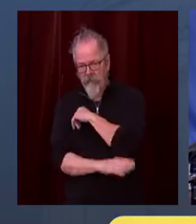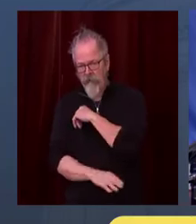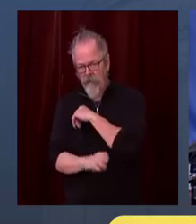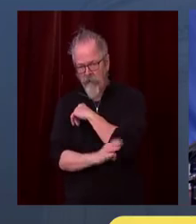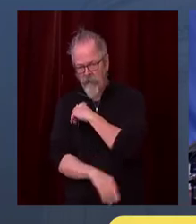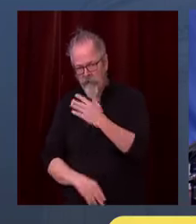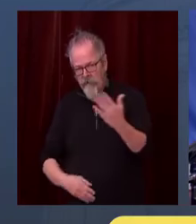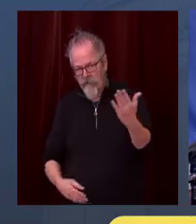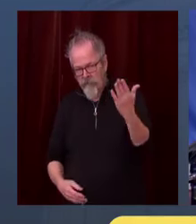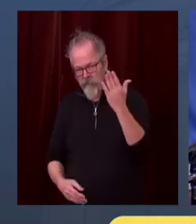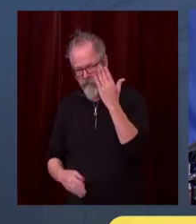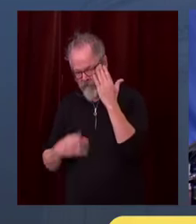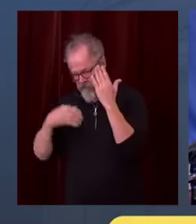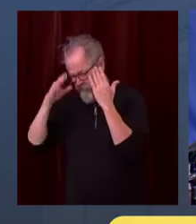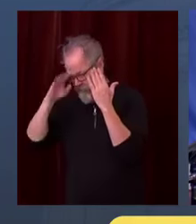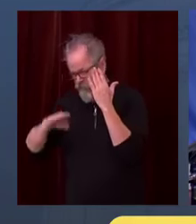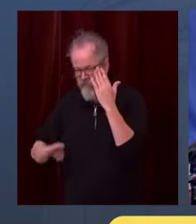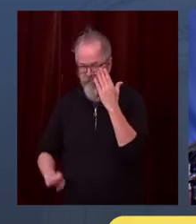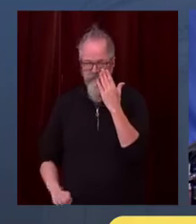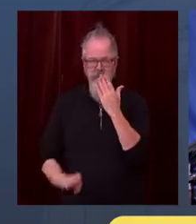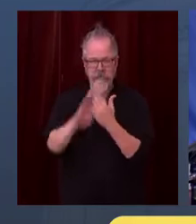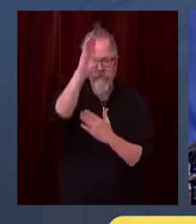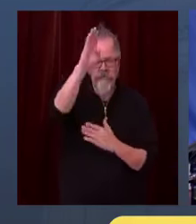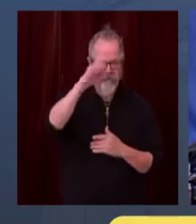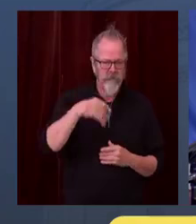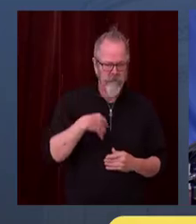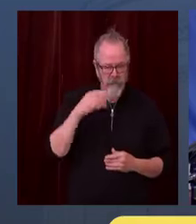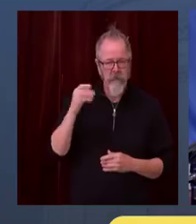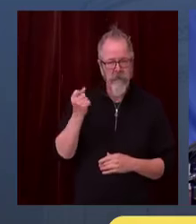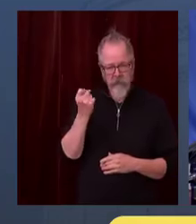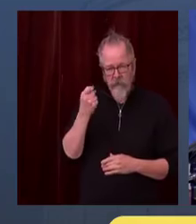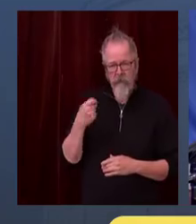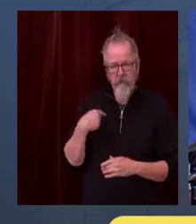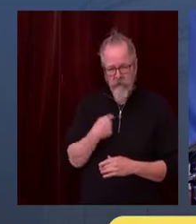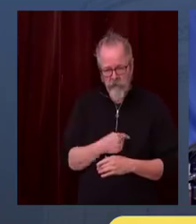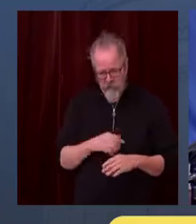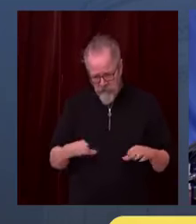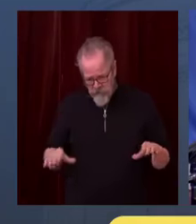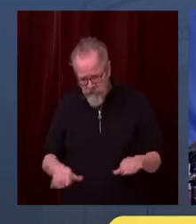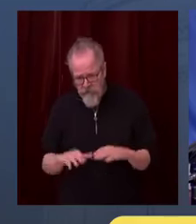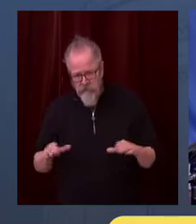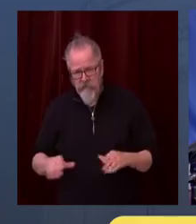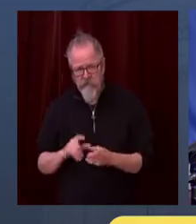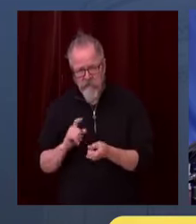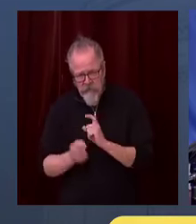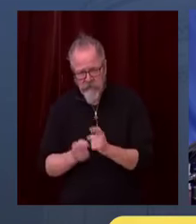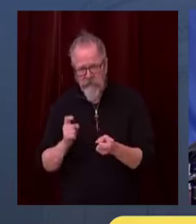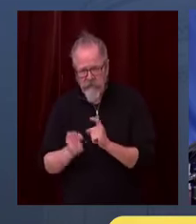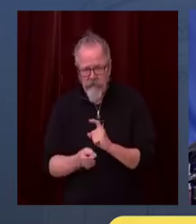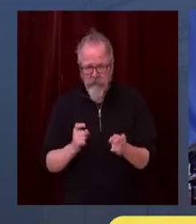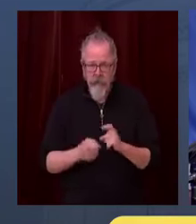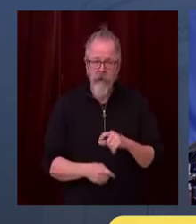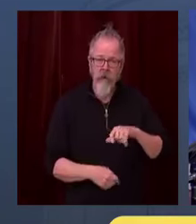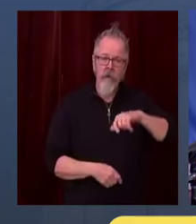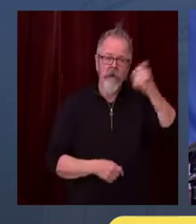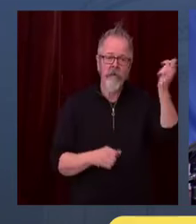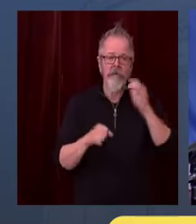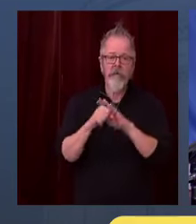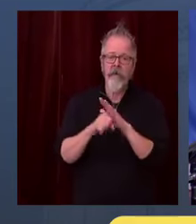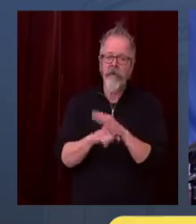because they don't have any space in their morgues. They're canceling surgery so you can't get your knee fixed or your heart surgery